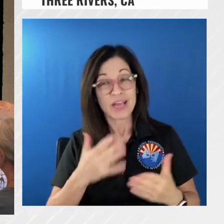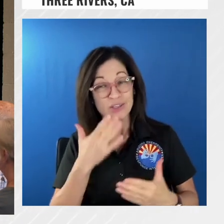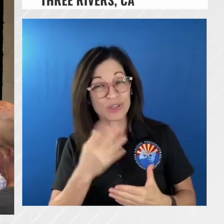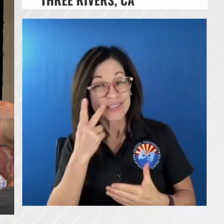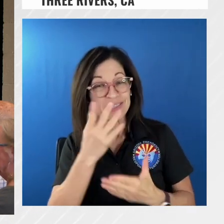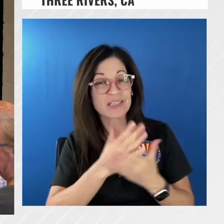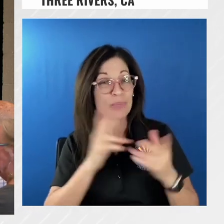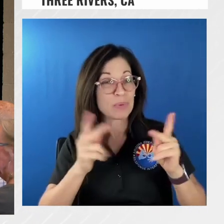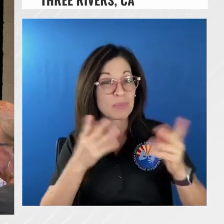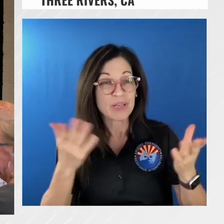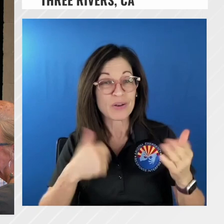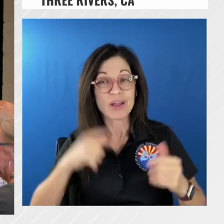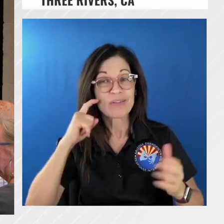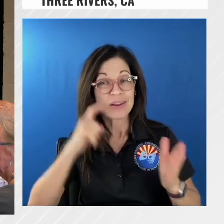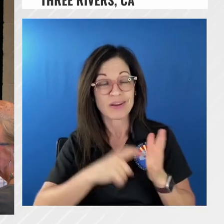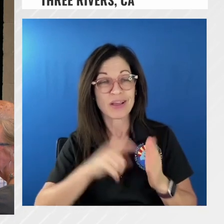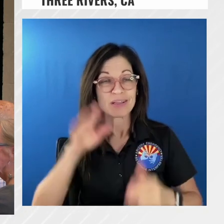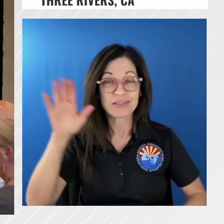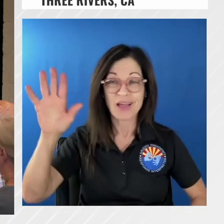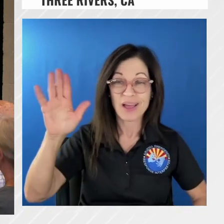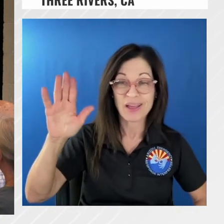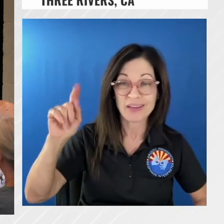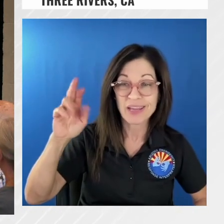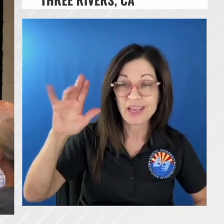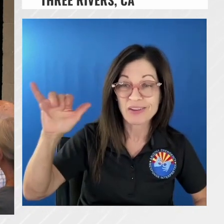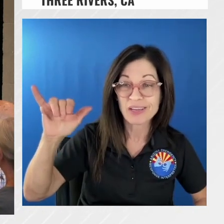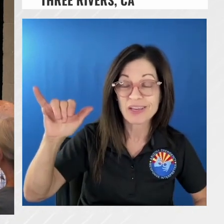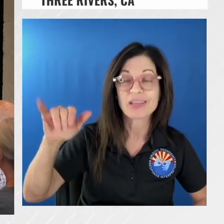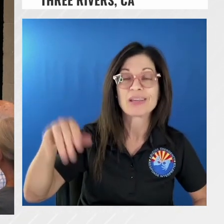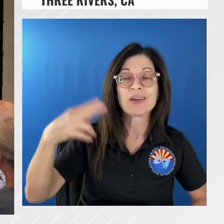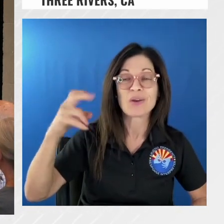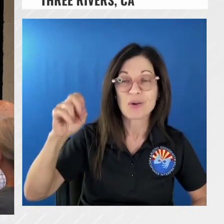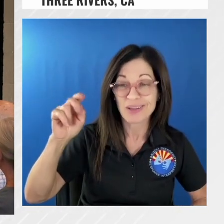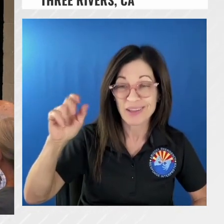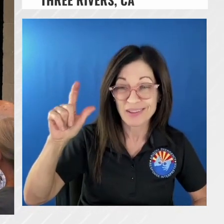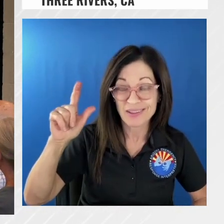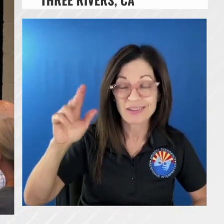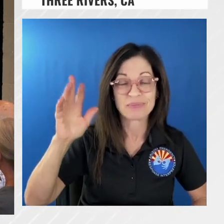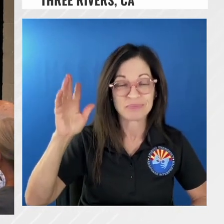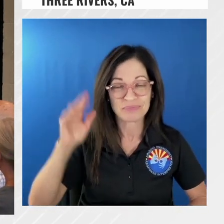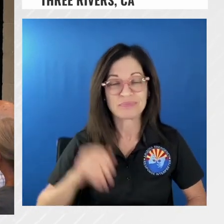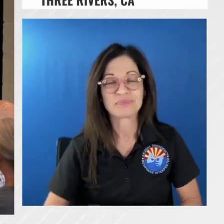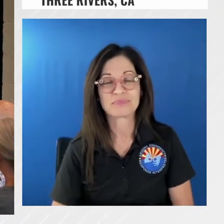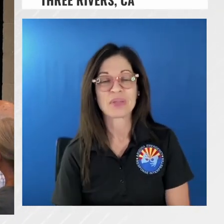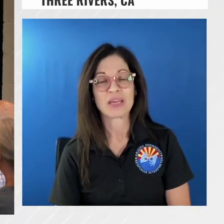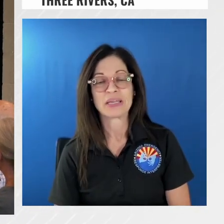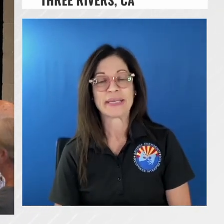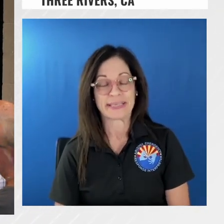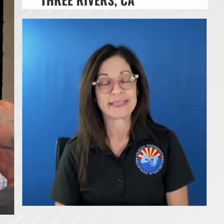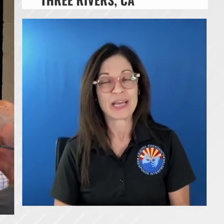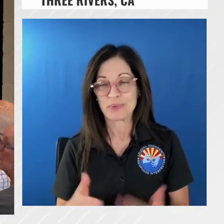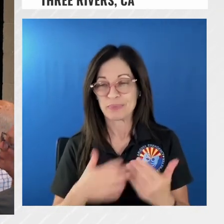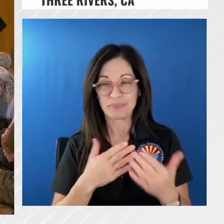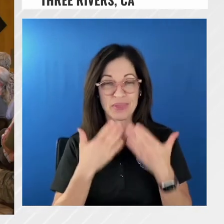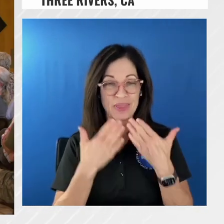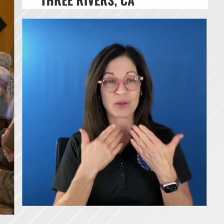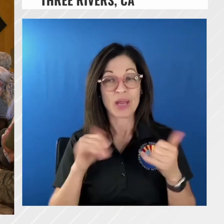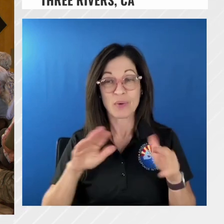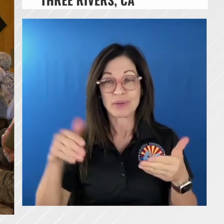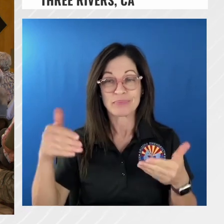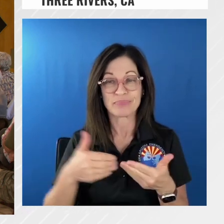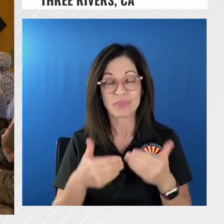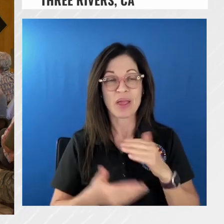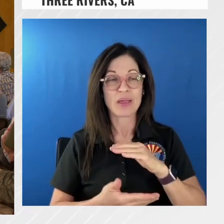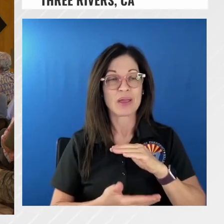crowd hi miss terry hiltel mr hiltel so uh anyhow thank you and i'm going to introduce uh operations